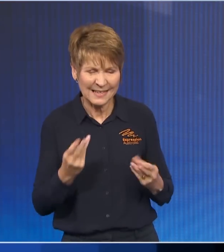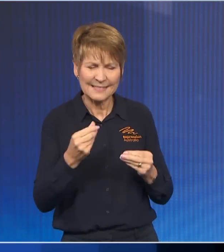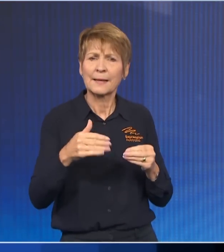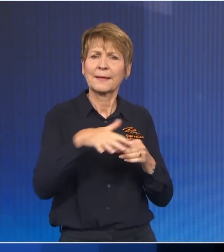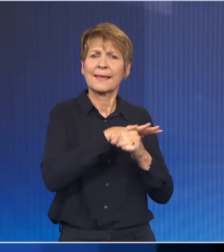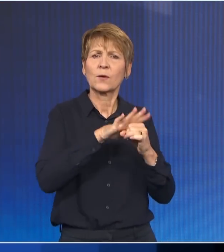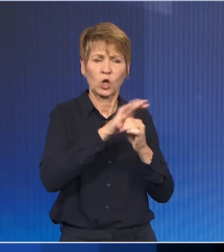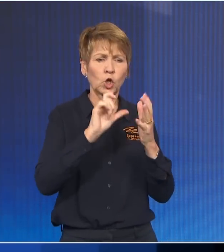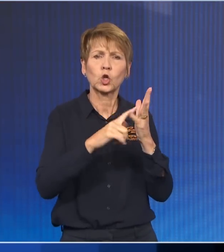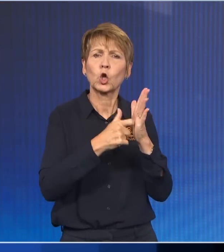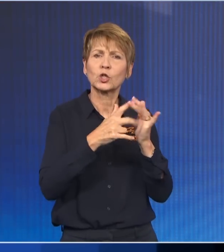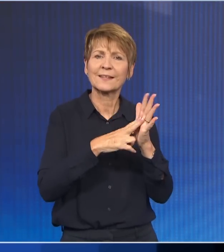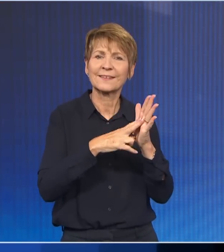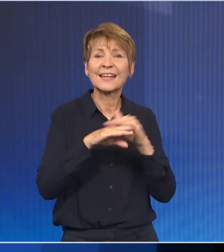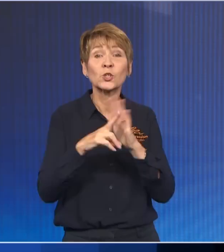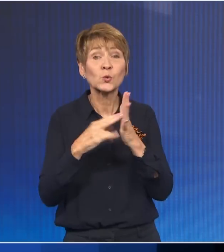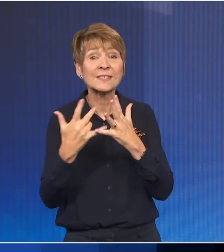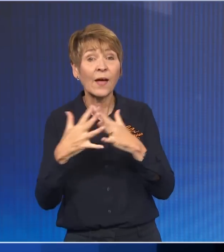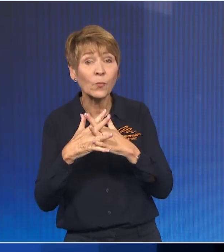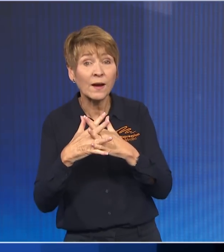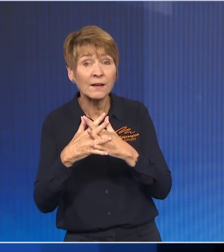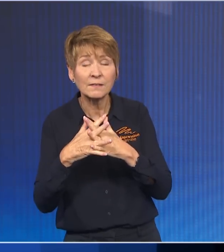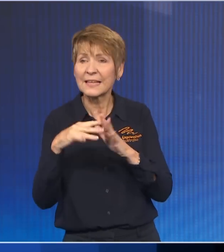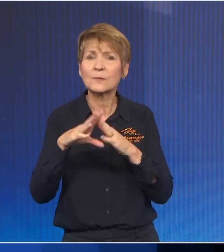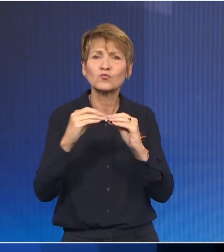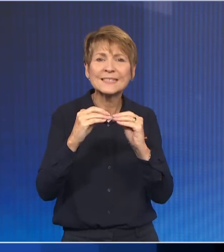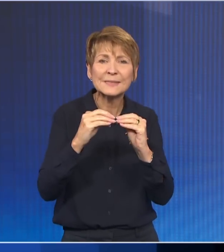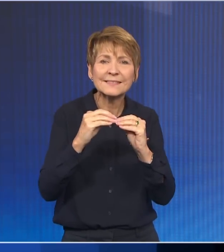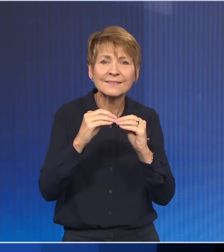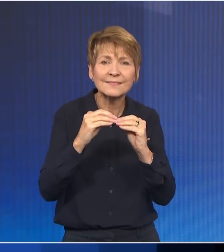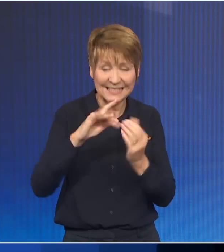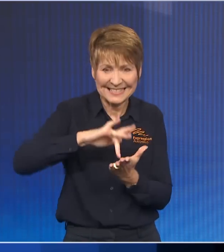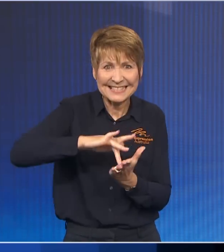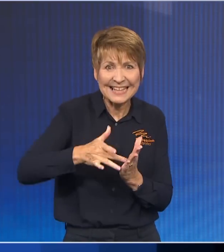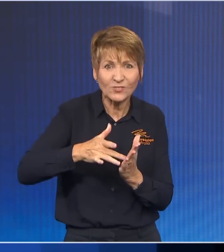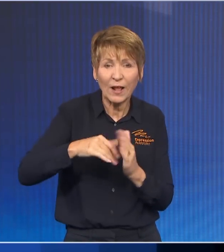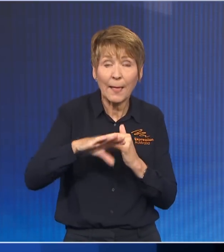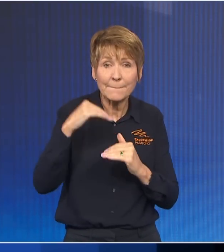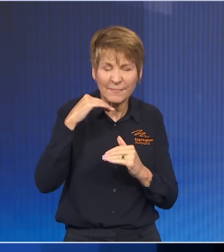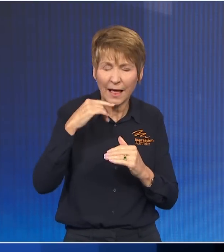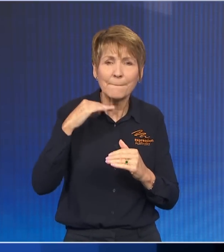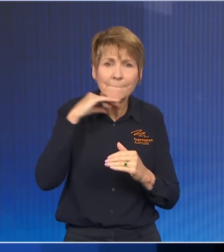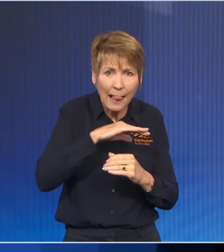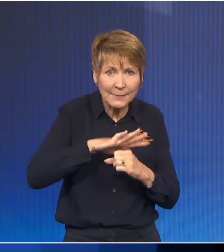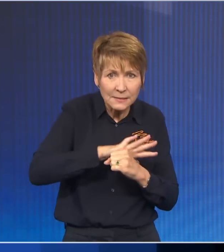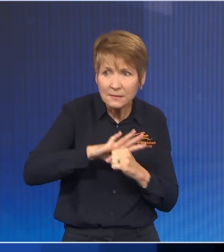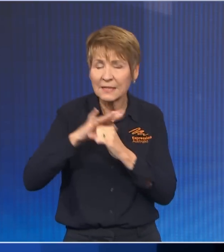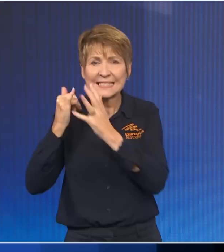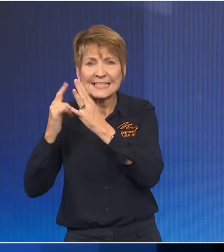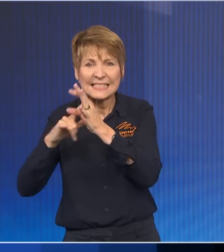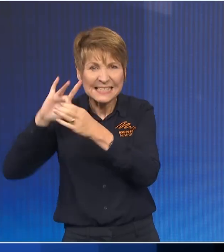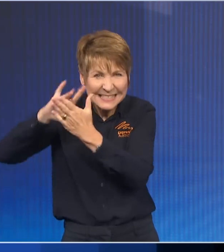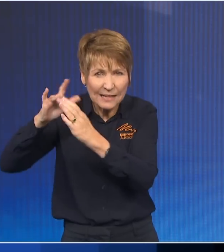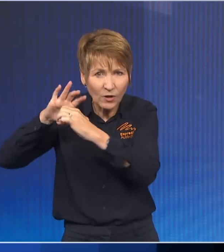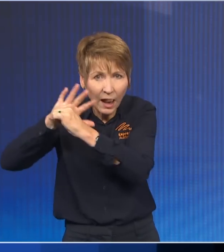it's in Curtin. You see them in New South Wales. You've seen it in Brisbane. You've seen it in Victoria. They are very much... They're not going Labor.